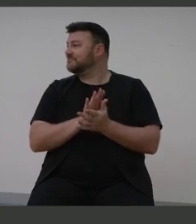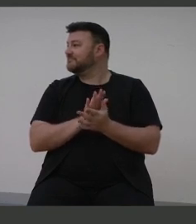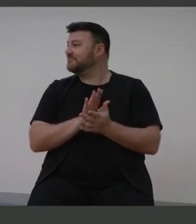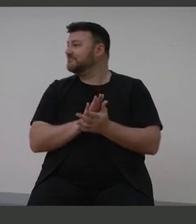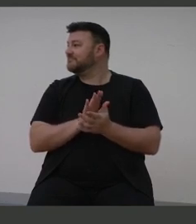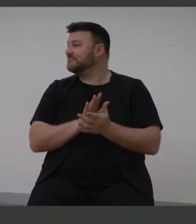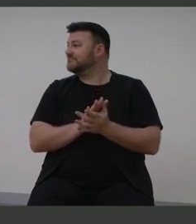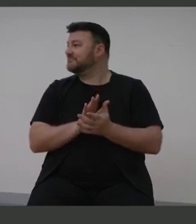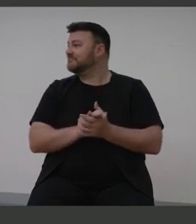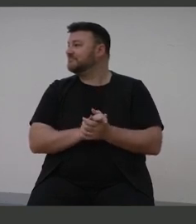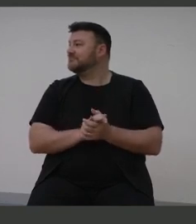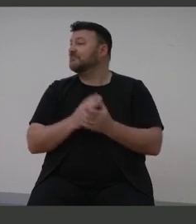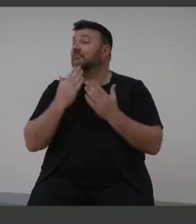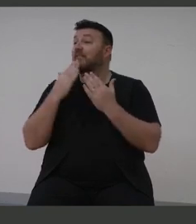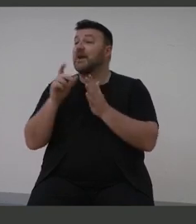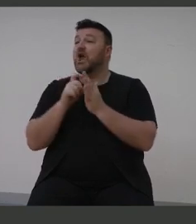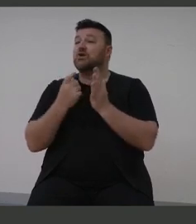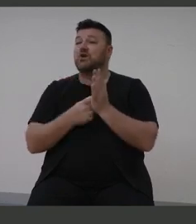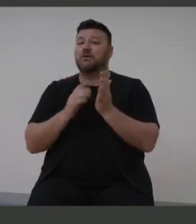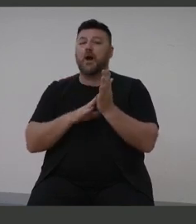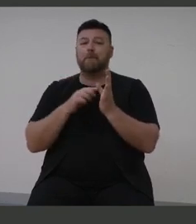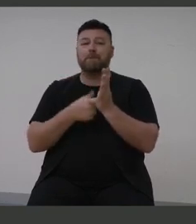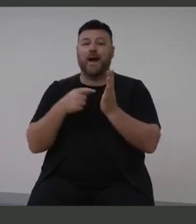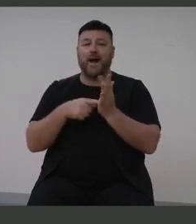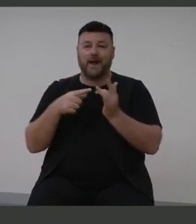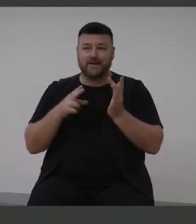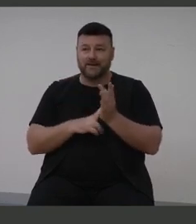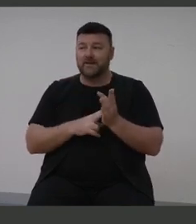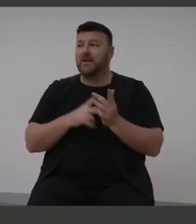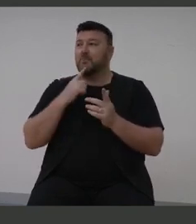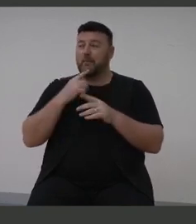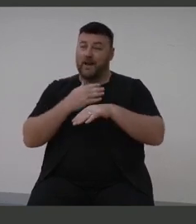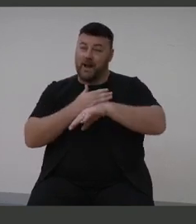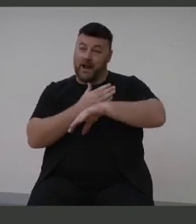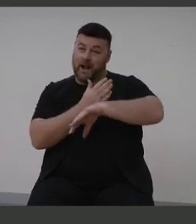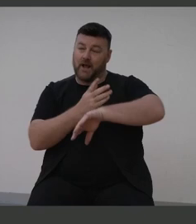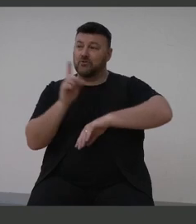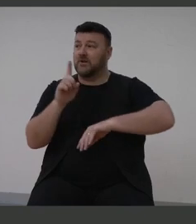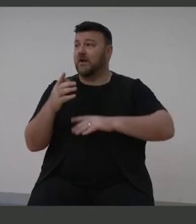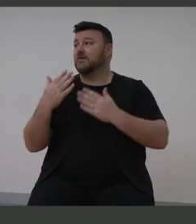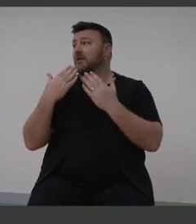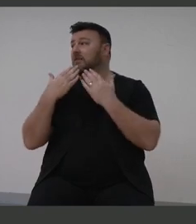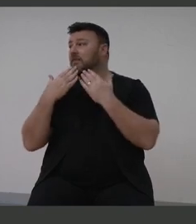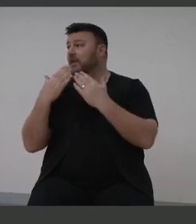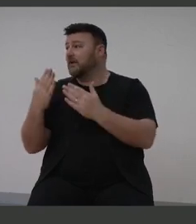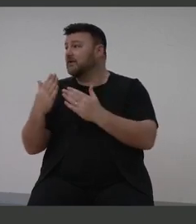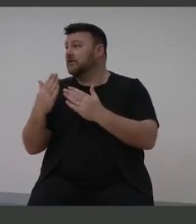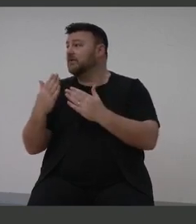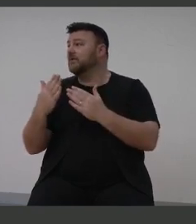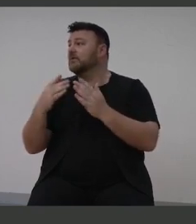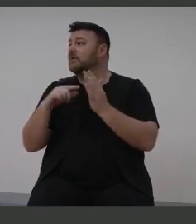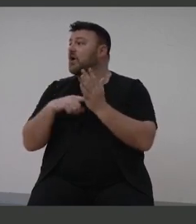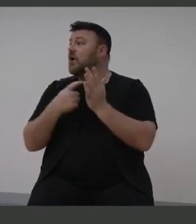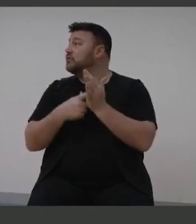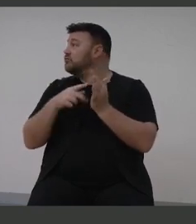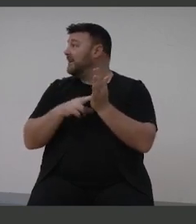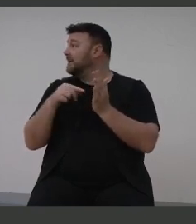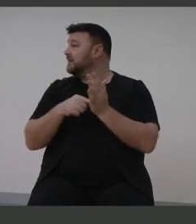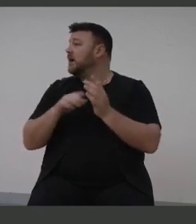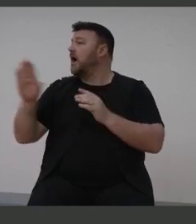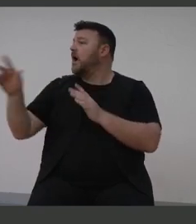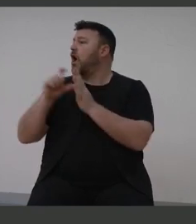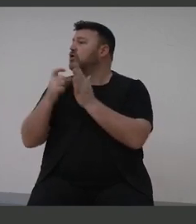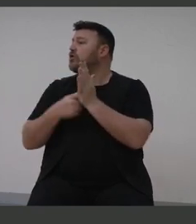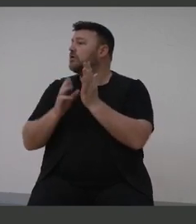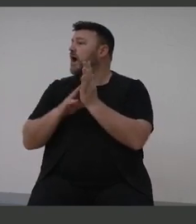Thank you, Dr. Martin. We are running a little over time, so I'd like to thank the Honourable Trent Zinnerman for attending today. I would, sorry, I'm sorry, Dr.